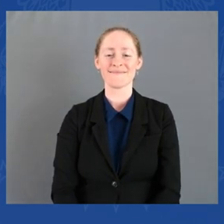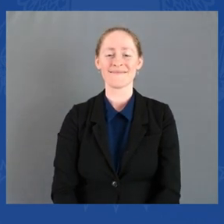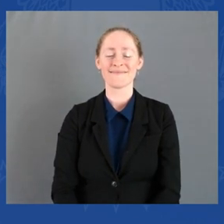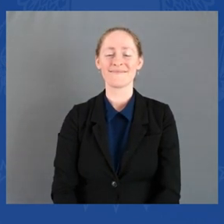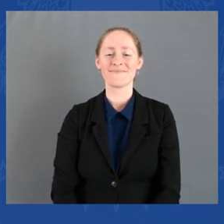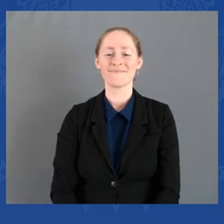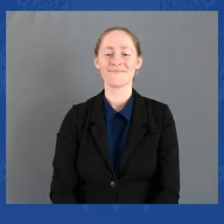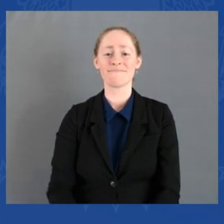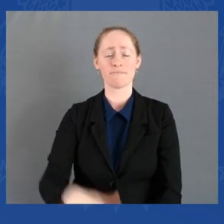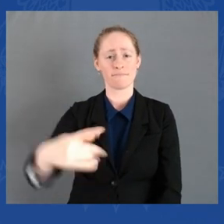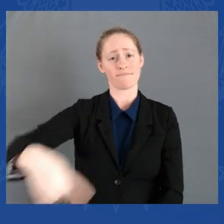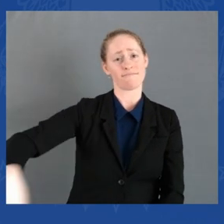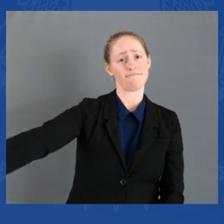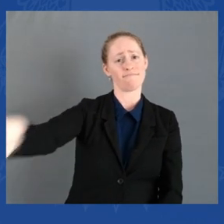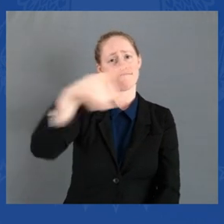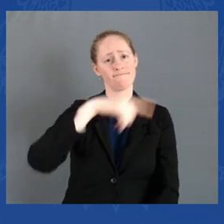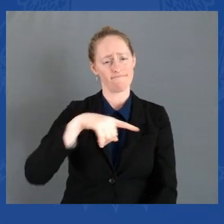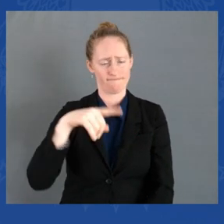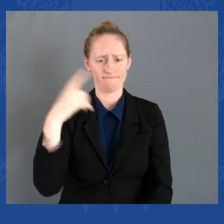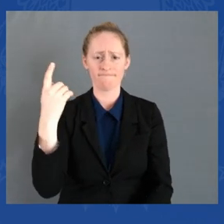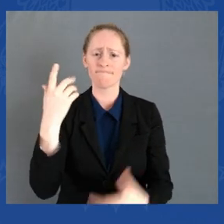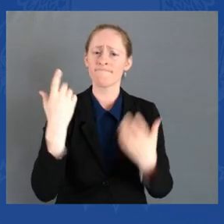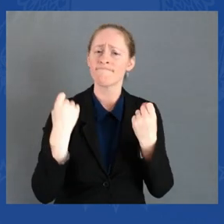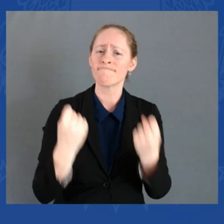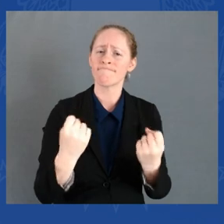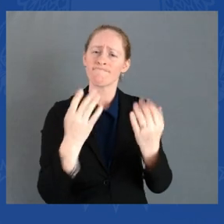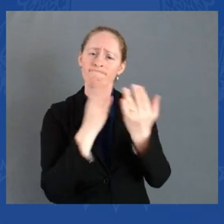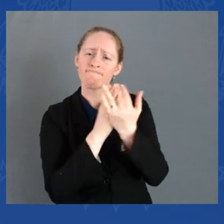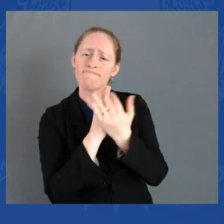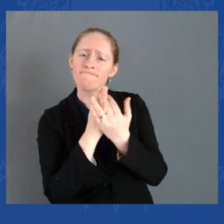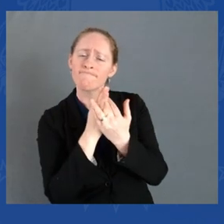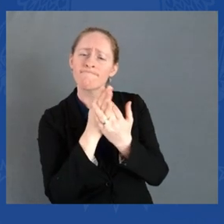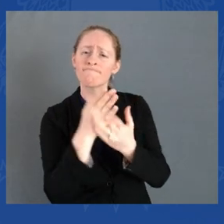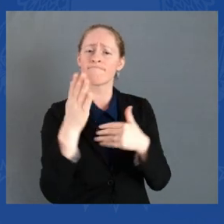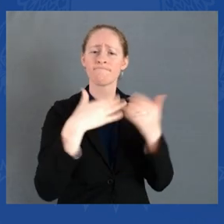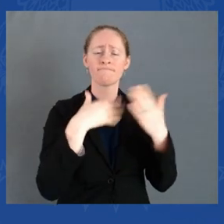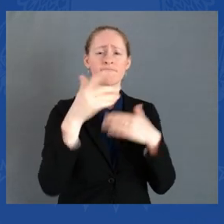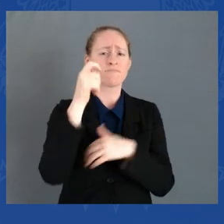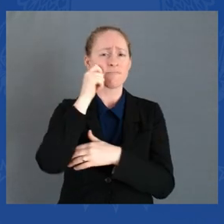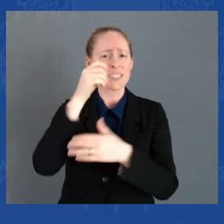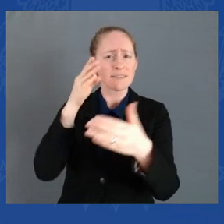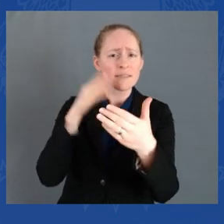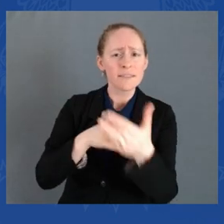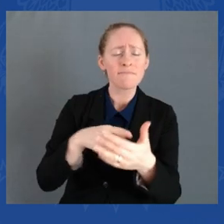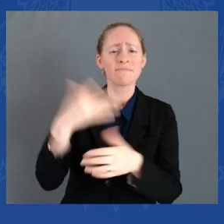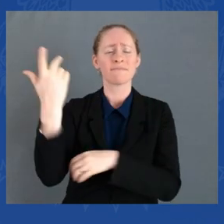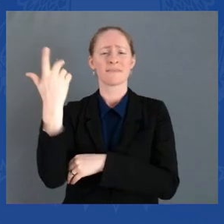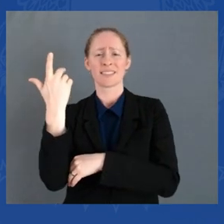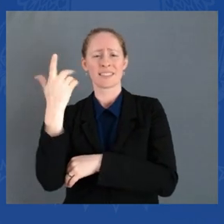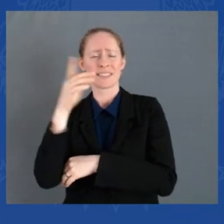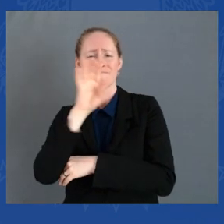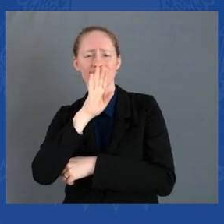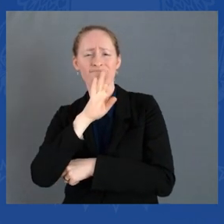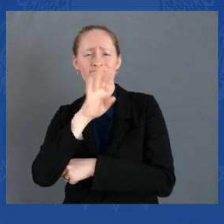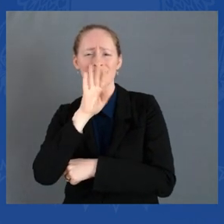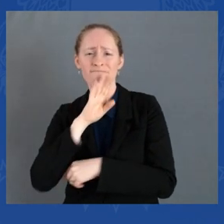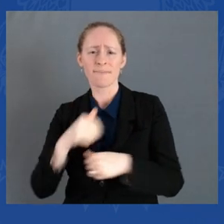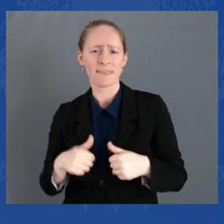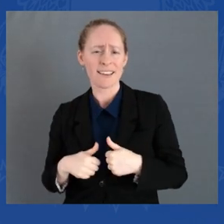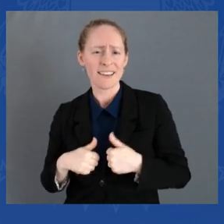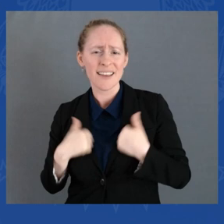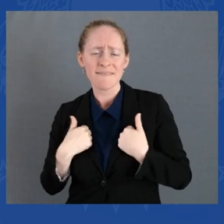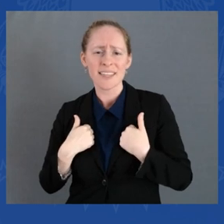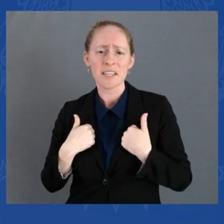grace that moves you to hold on to old traditions and create new ones. The creativity